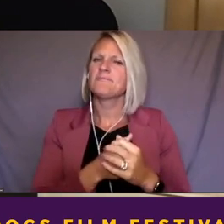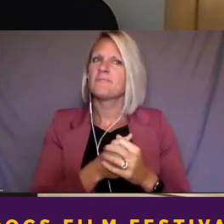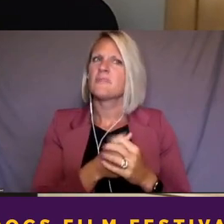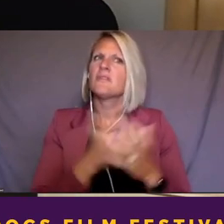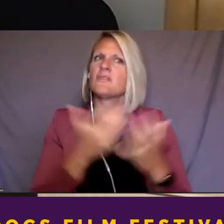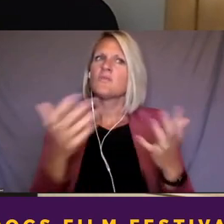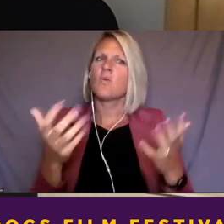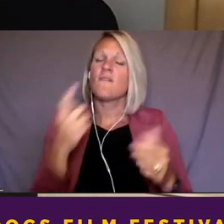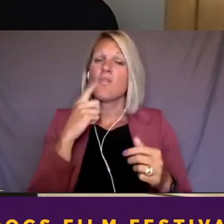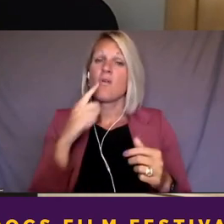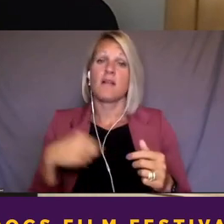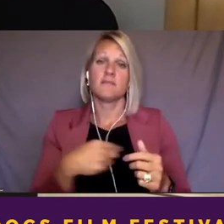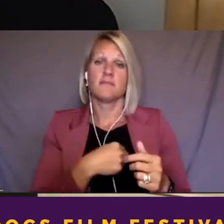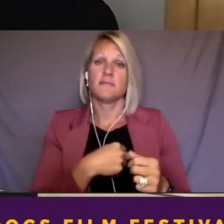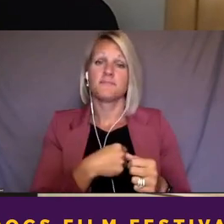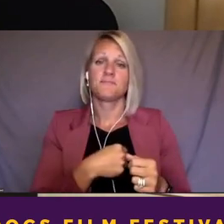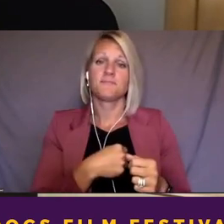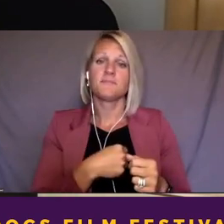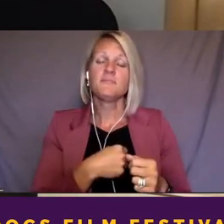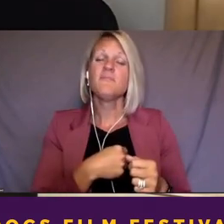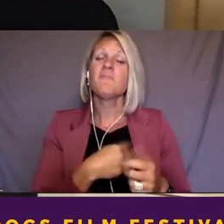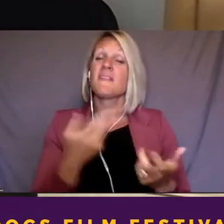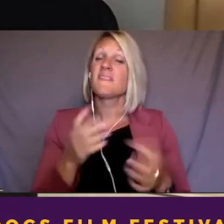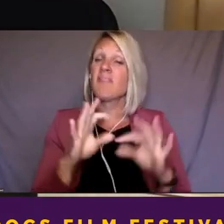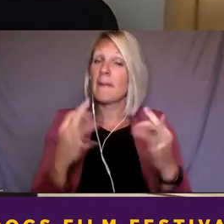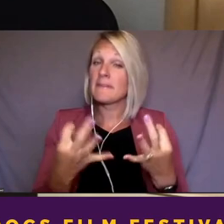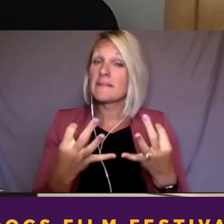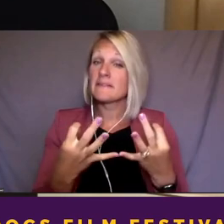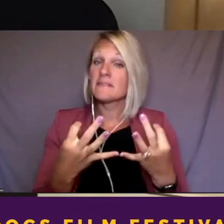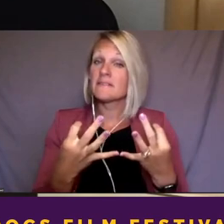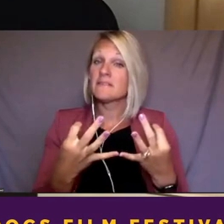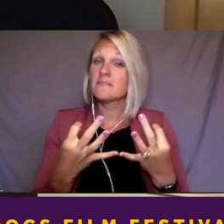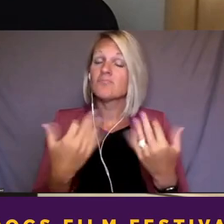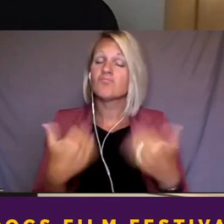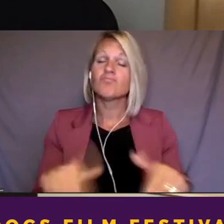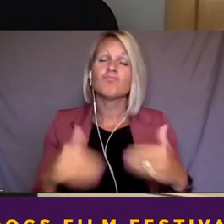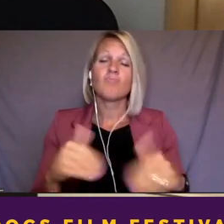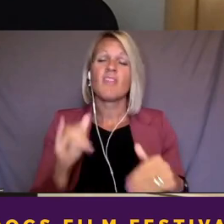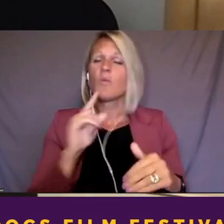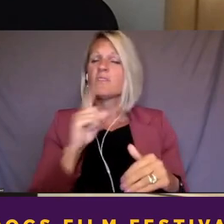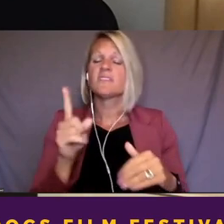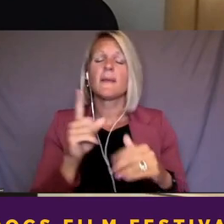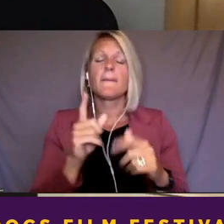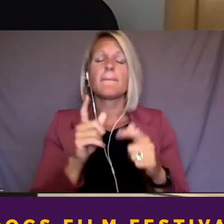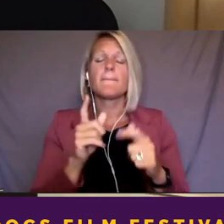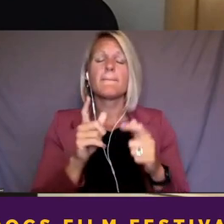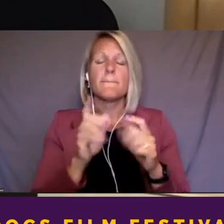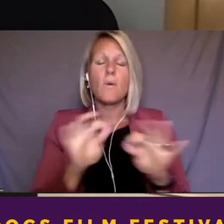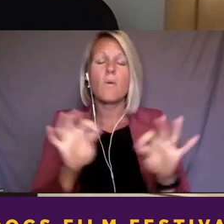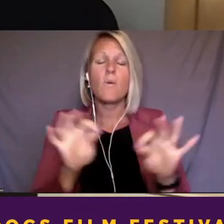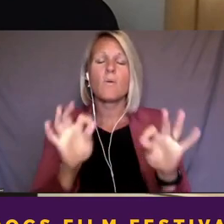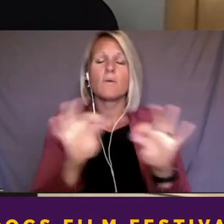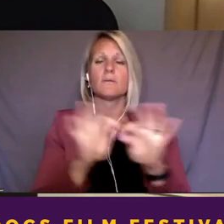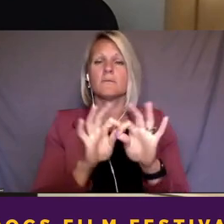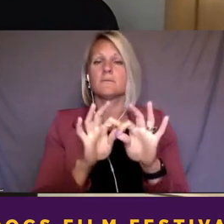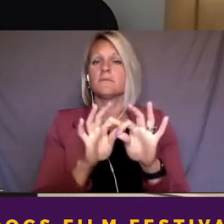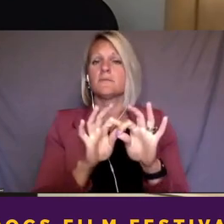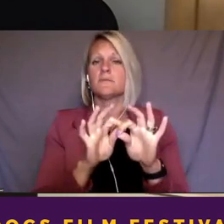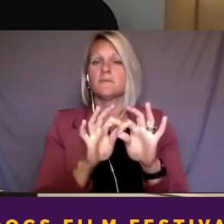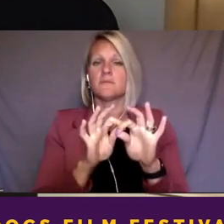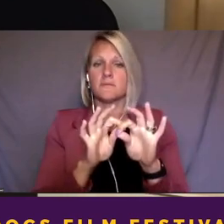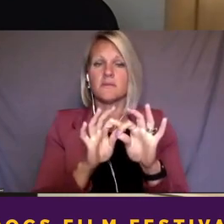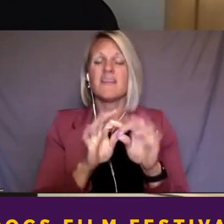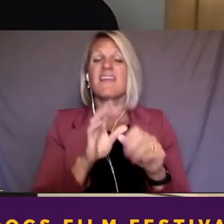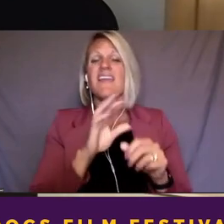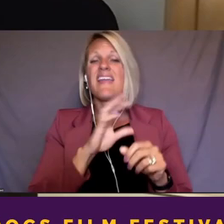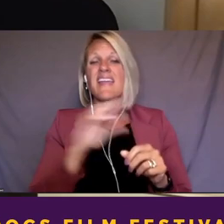um, the family was incredibly important and, and really being respectful